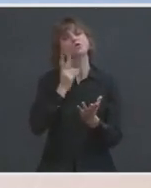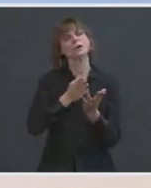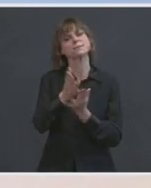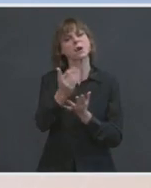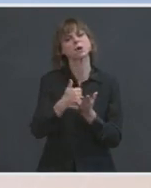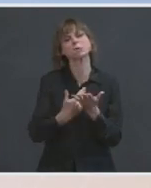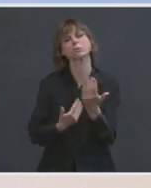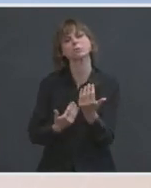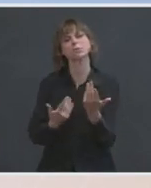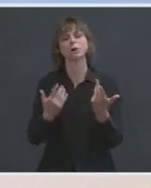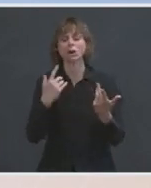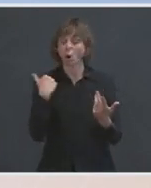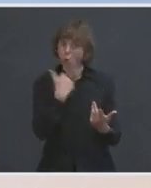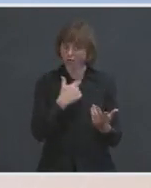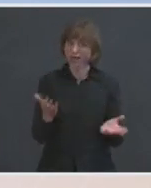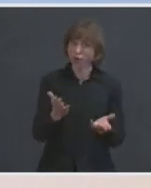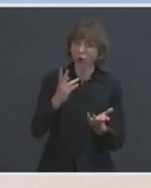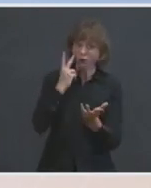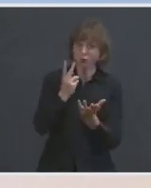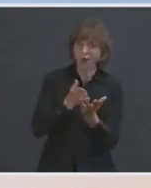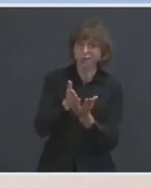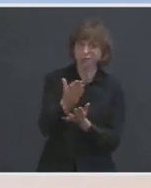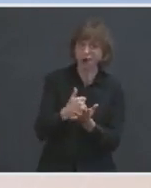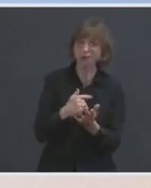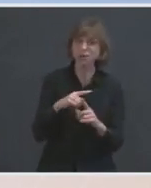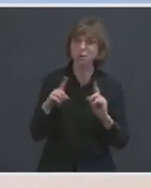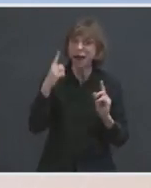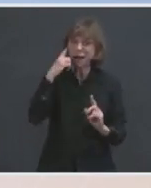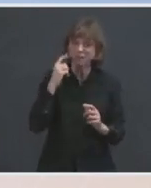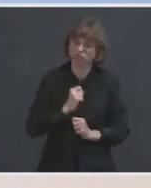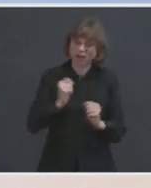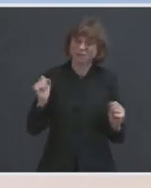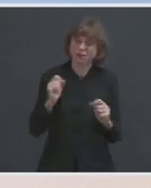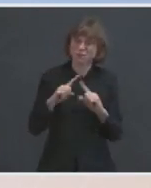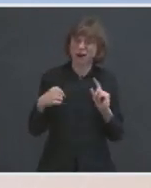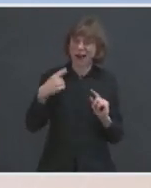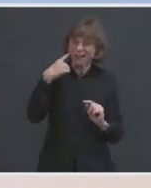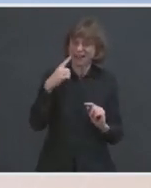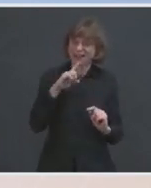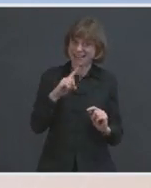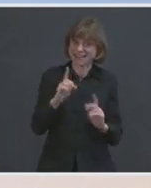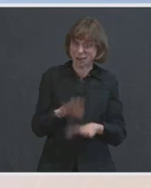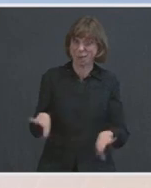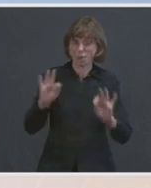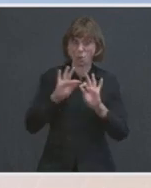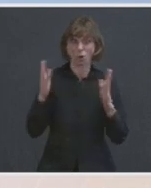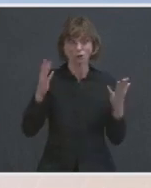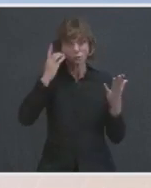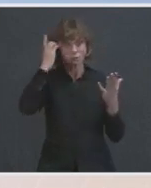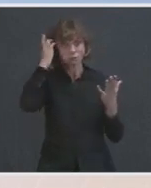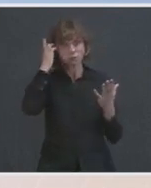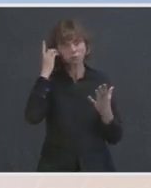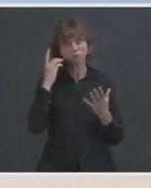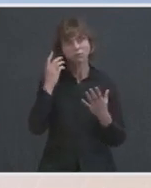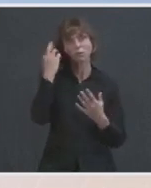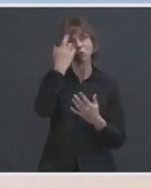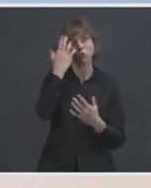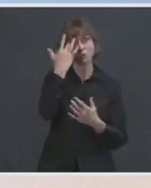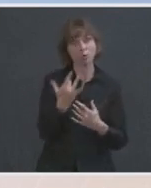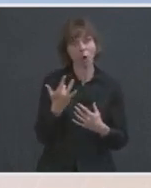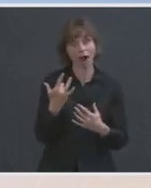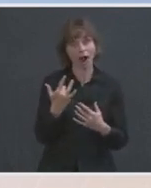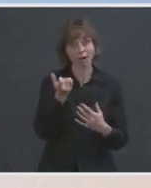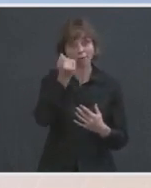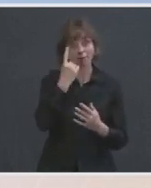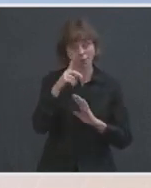certainly encourage transparency. But what I also think is important is to talk about what the root causes are here and what we're doing from a policy standpoint to try to address